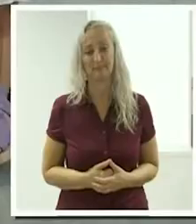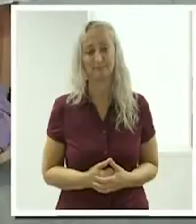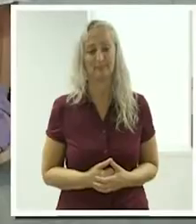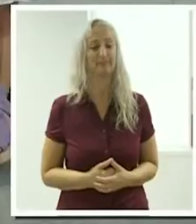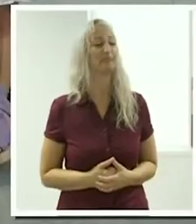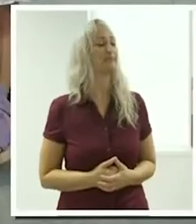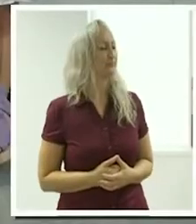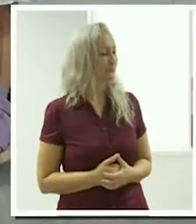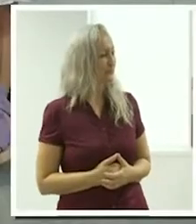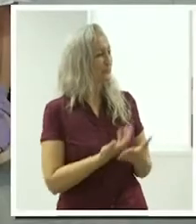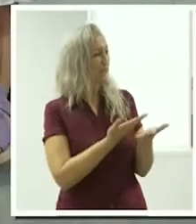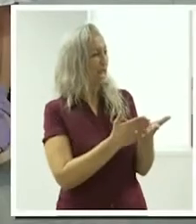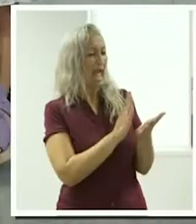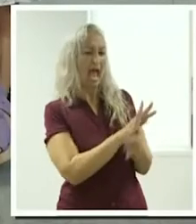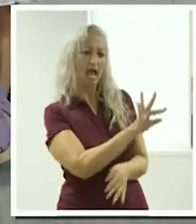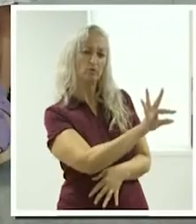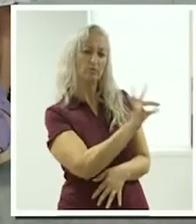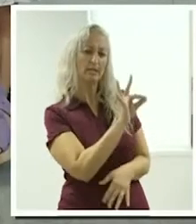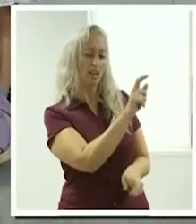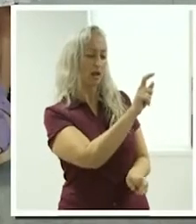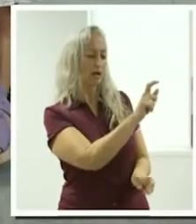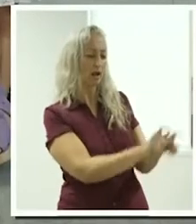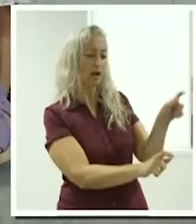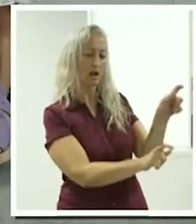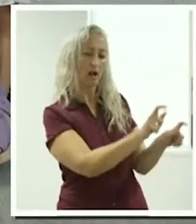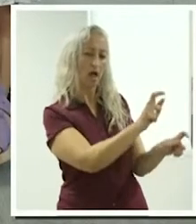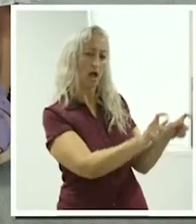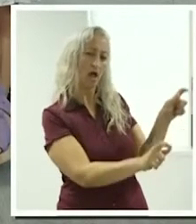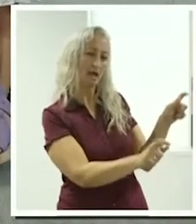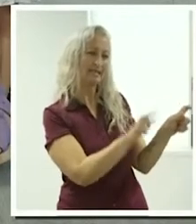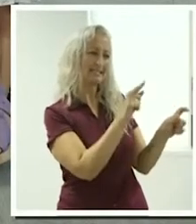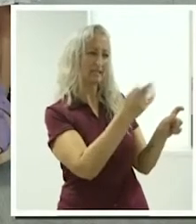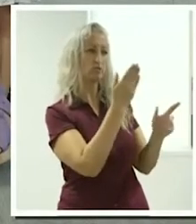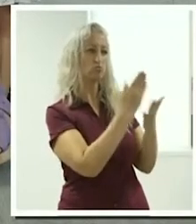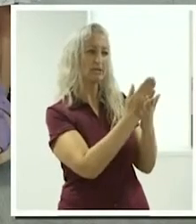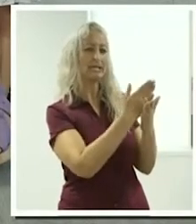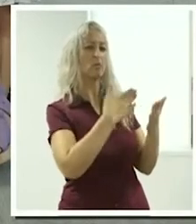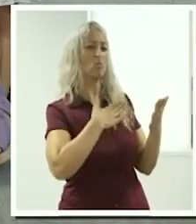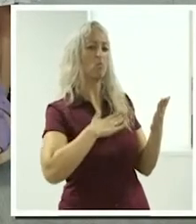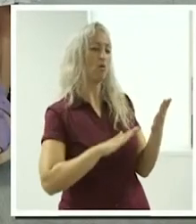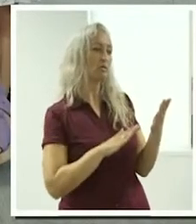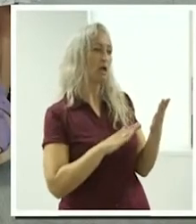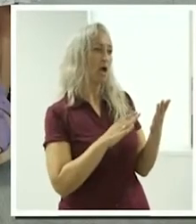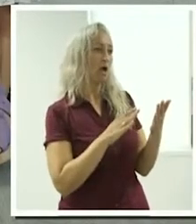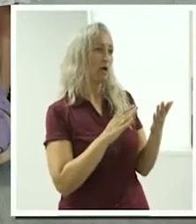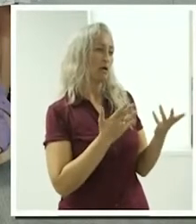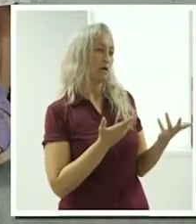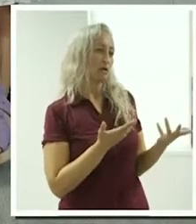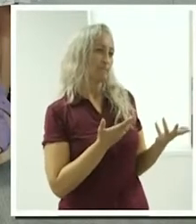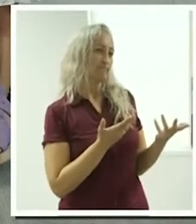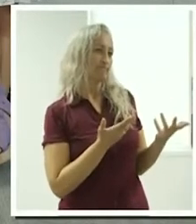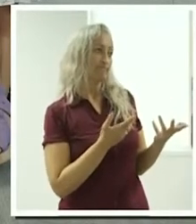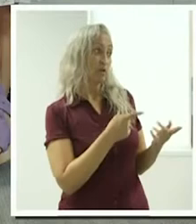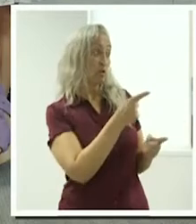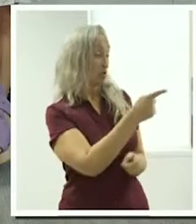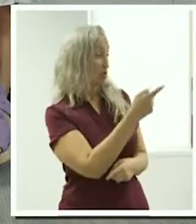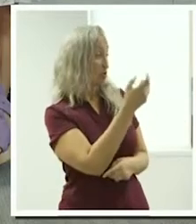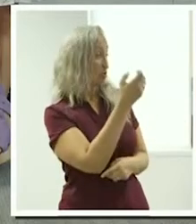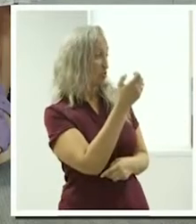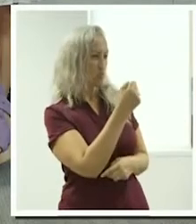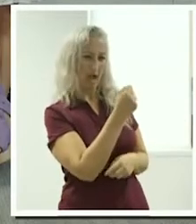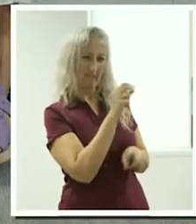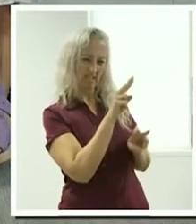Suzanne, how do you select clients that you really want to work with? I understand that you've got a screening